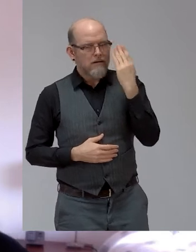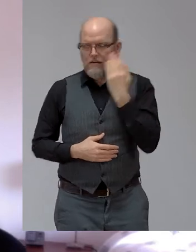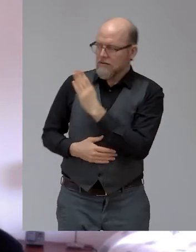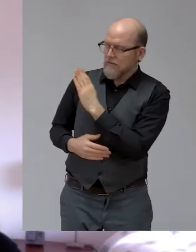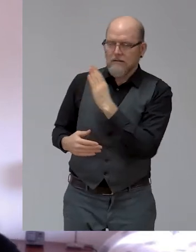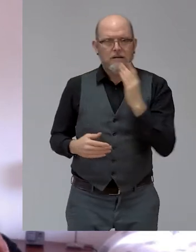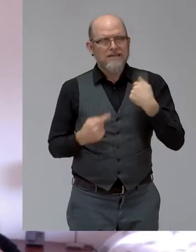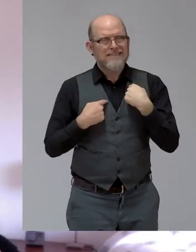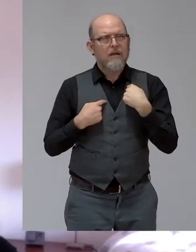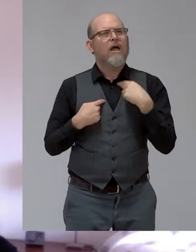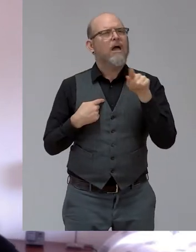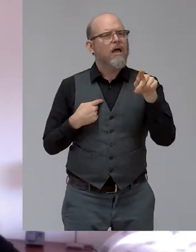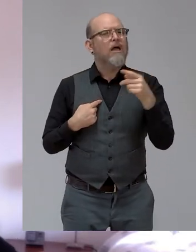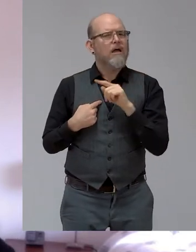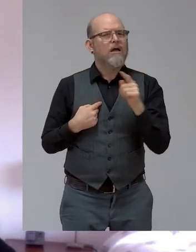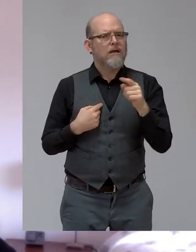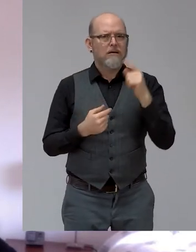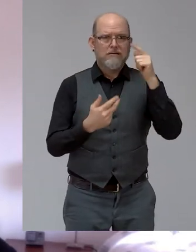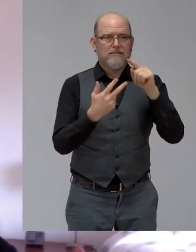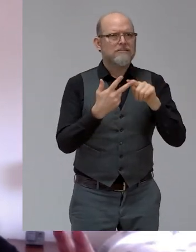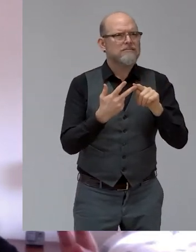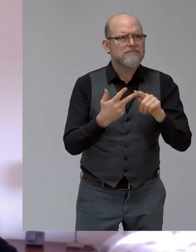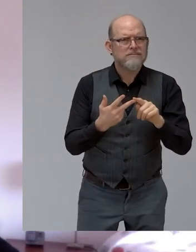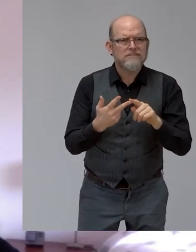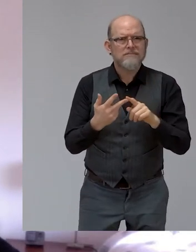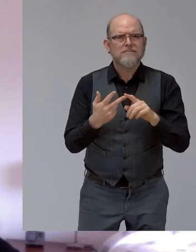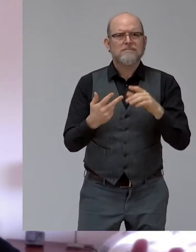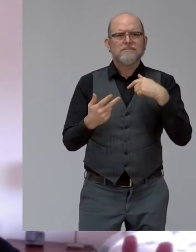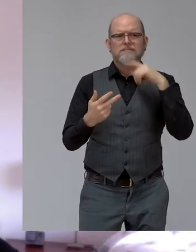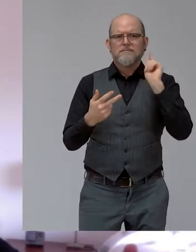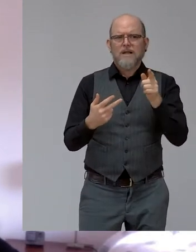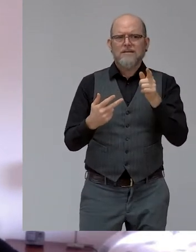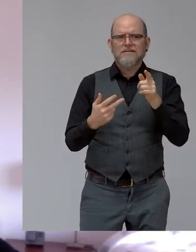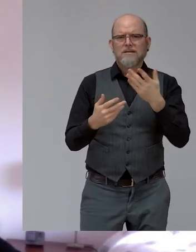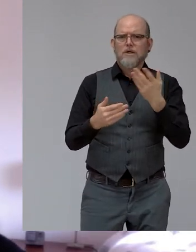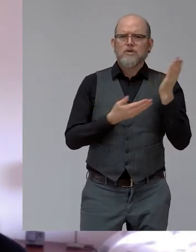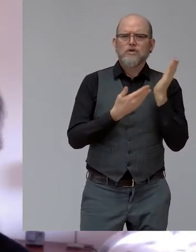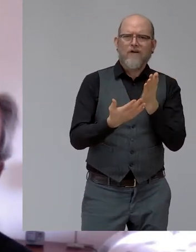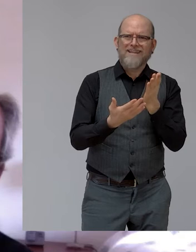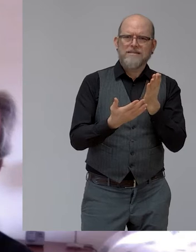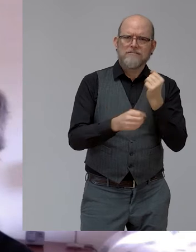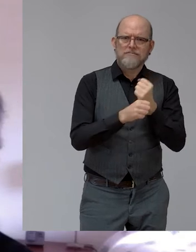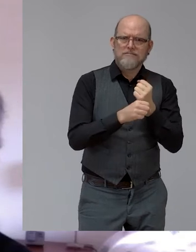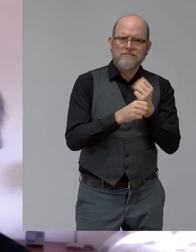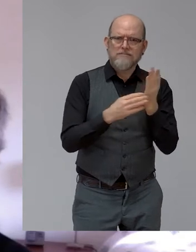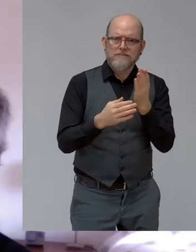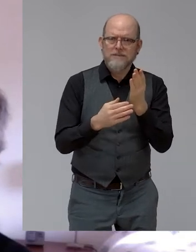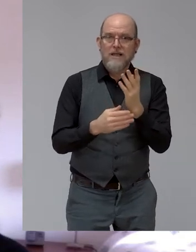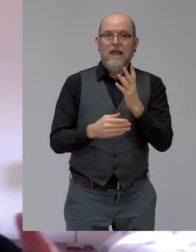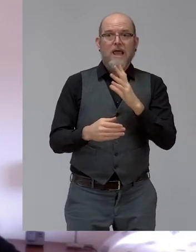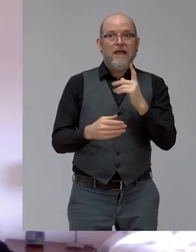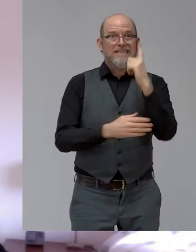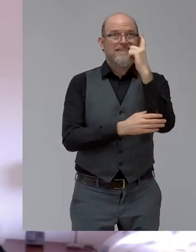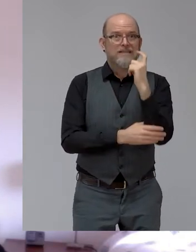first, think about this right from word go. You can't think about disability and inclusion at the end.